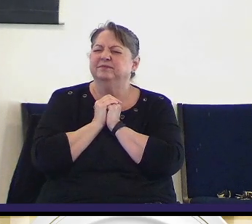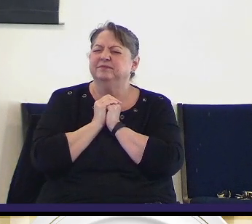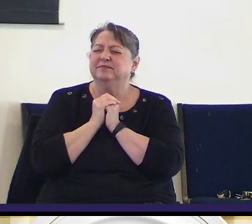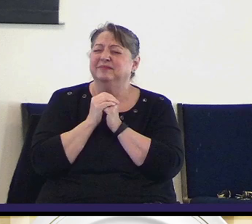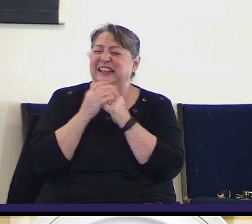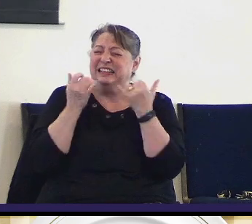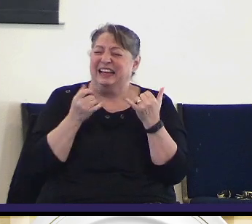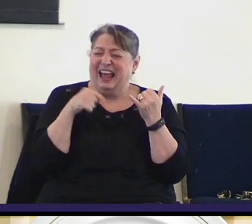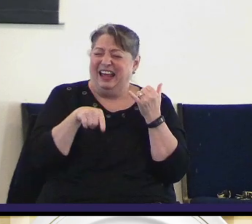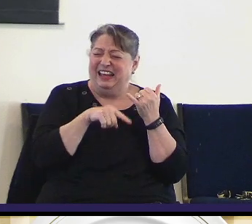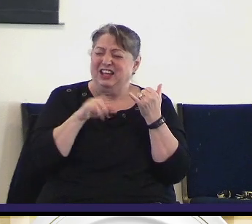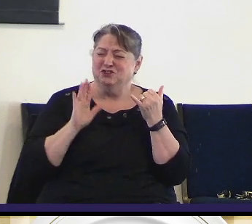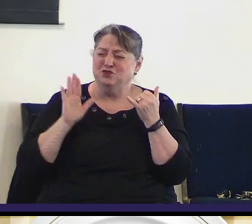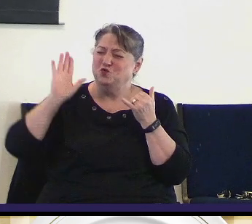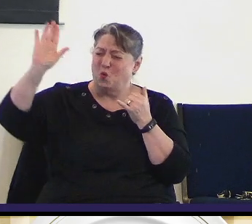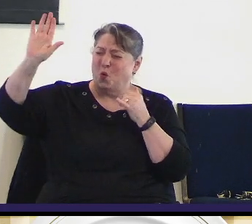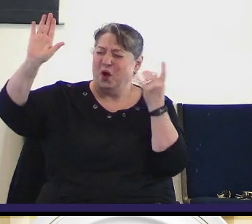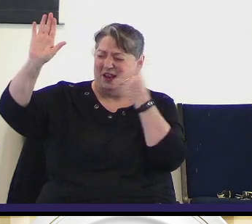this day.